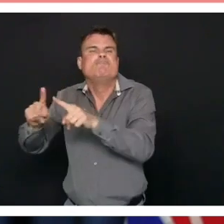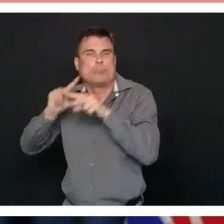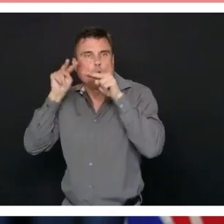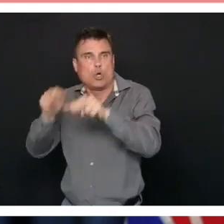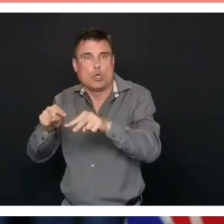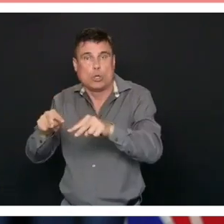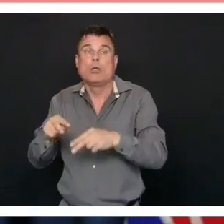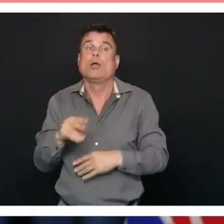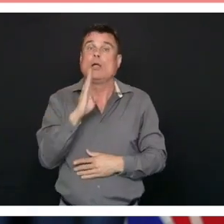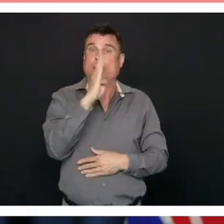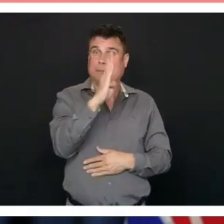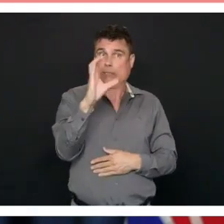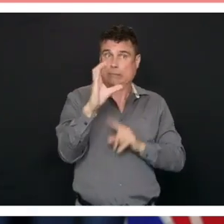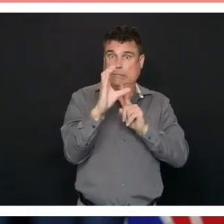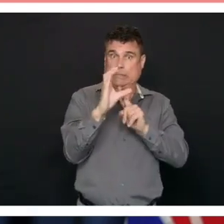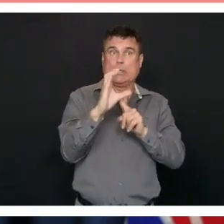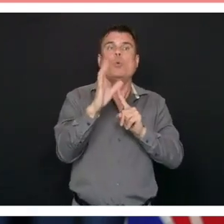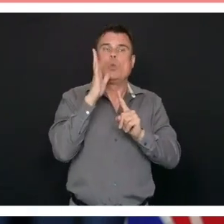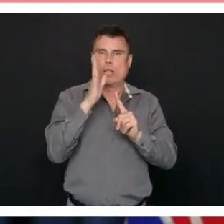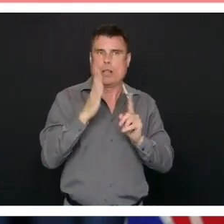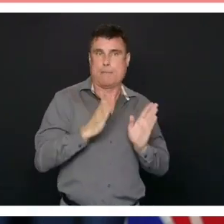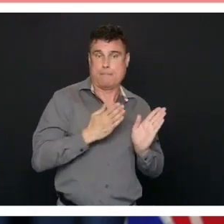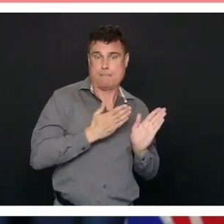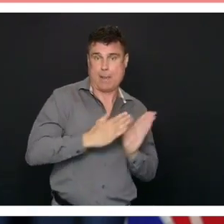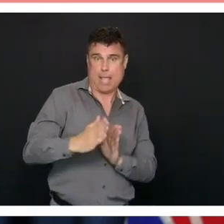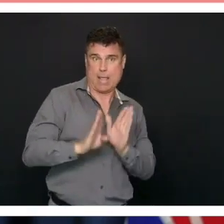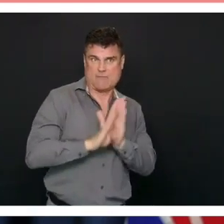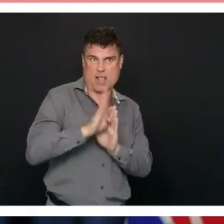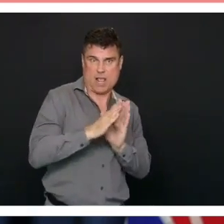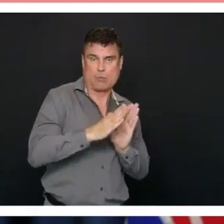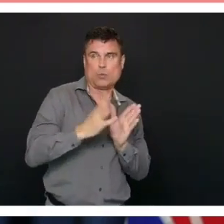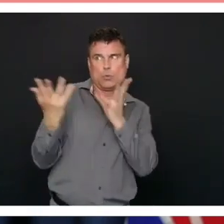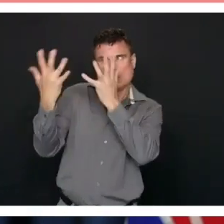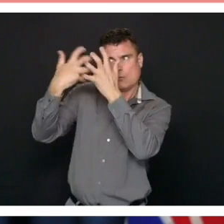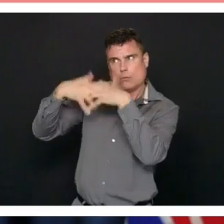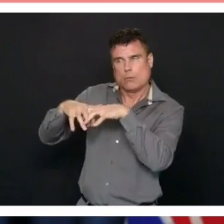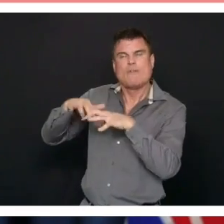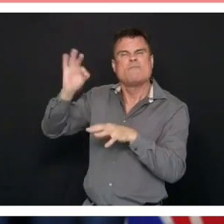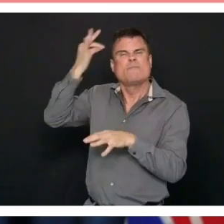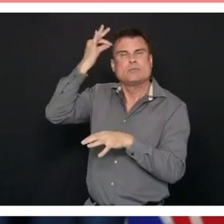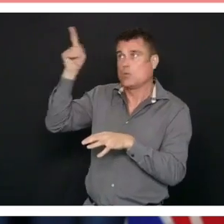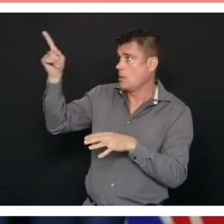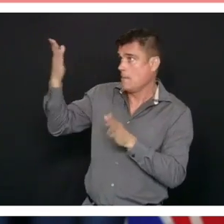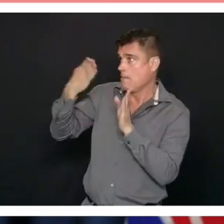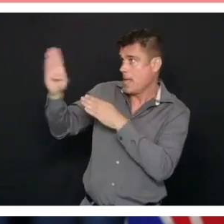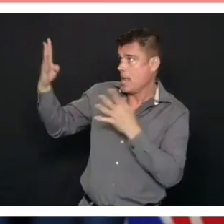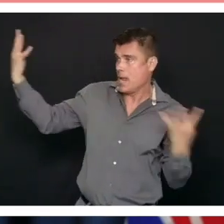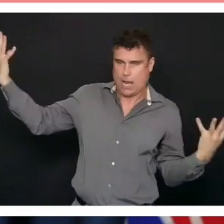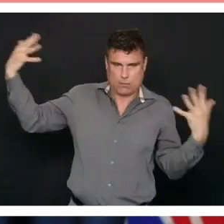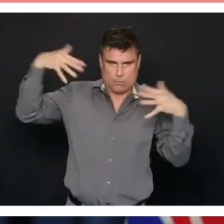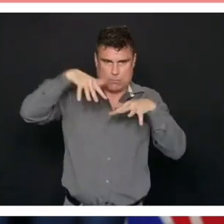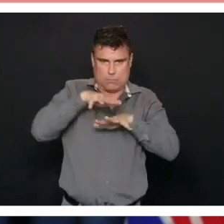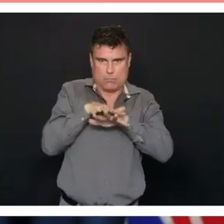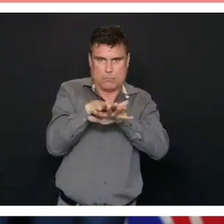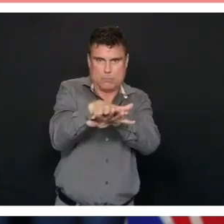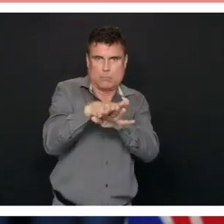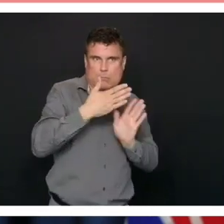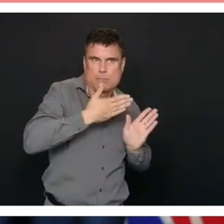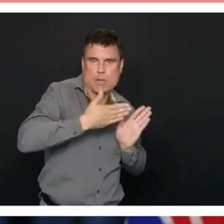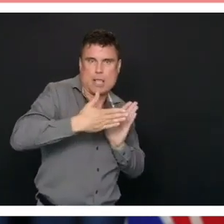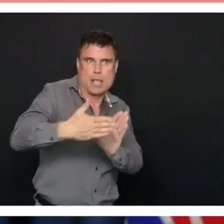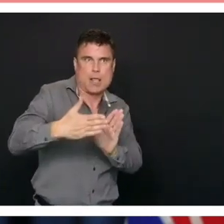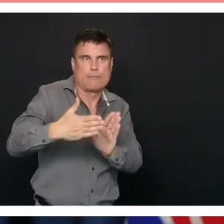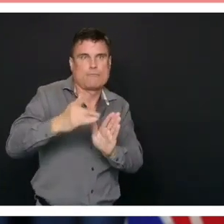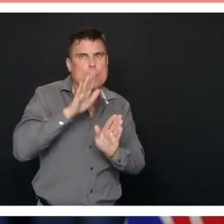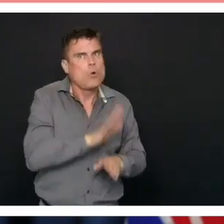British Columbia will be developing a plan in concert with the federal government that meets the needs of a broader group of employees.